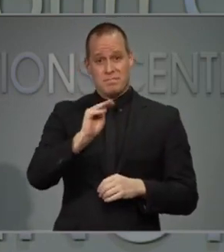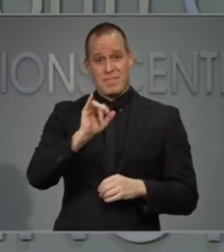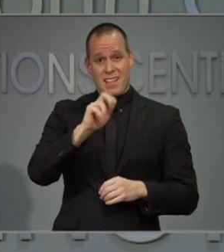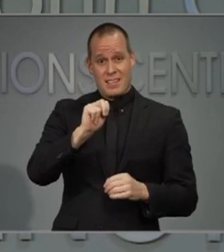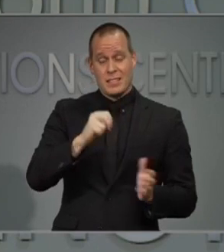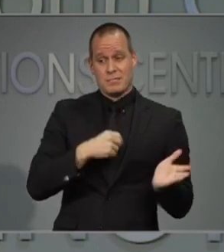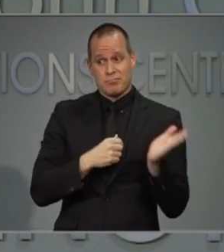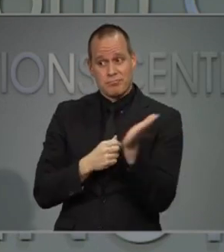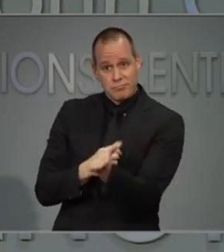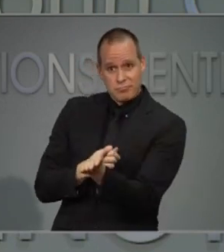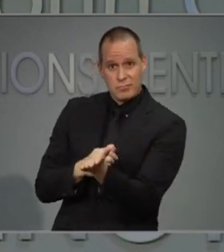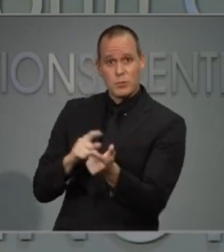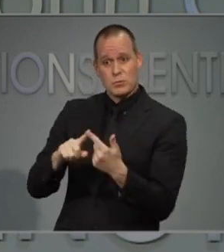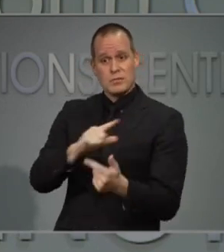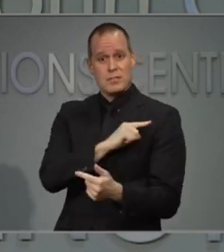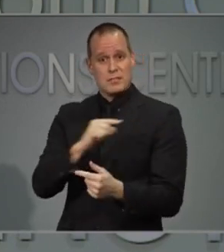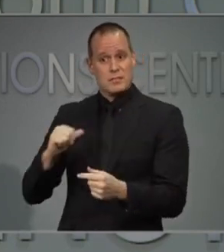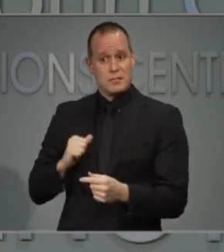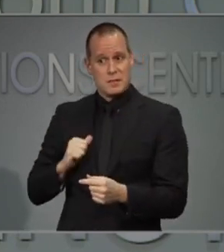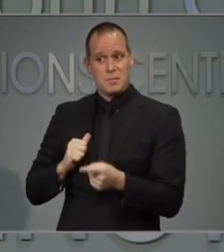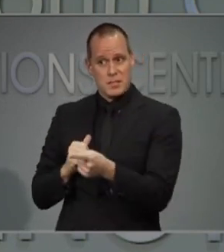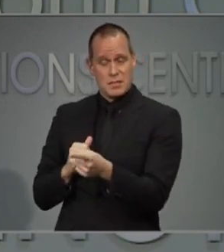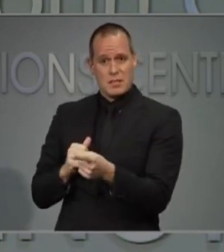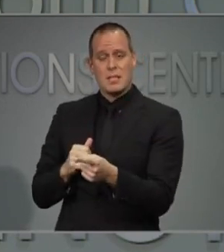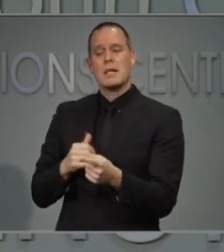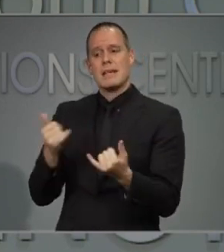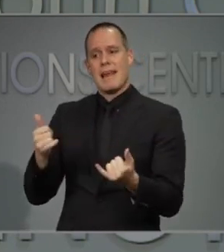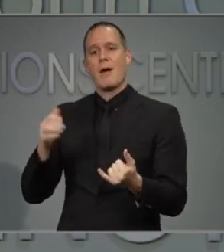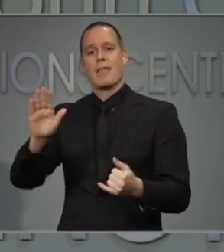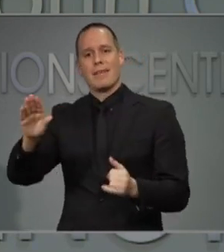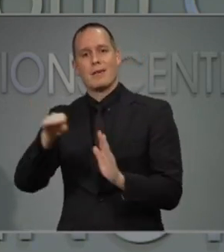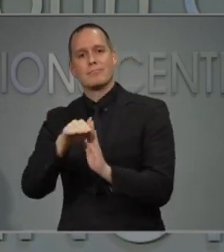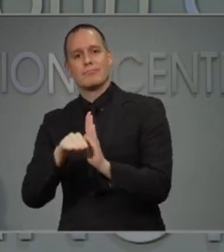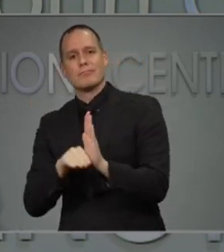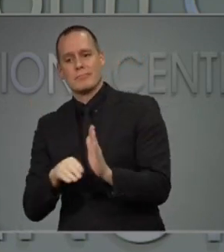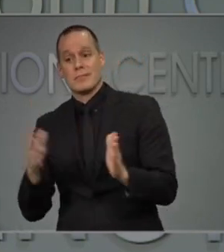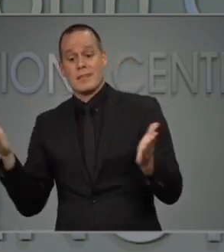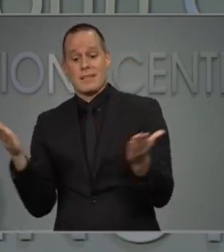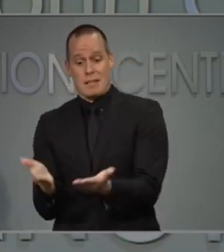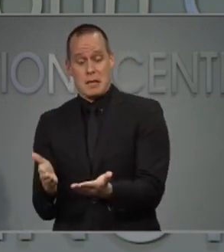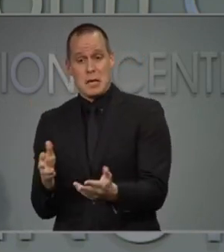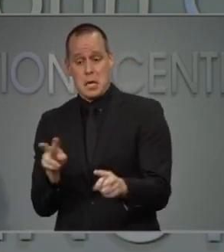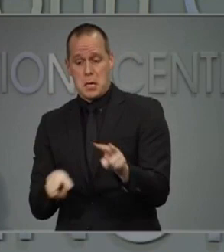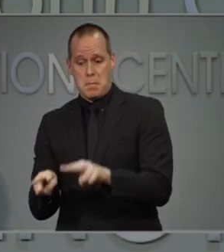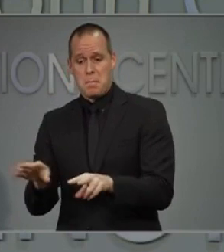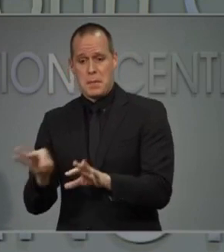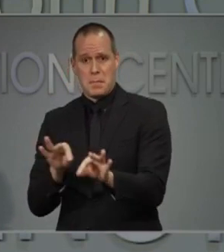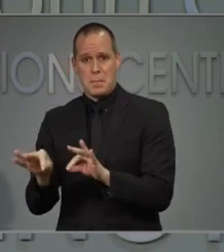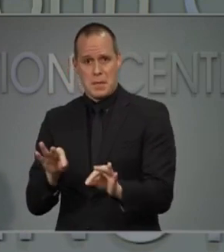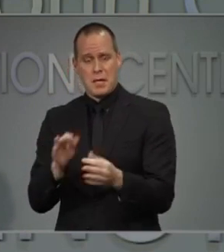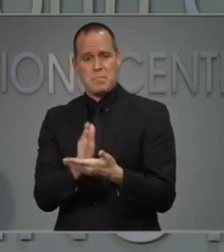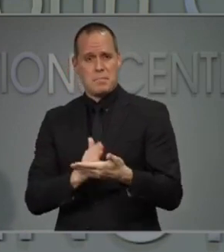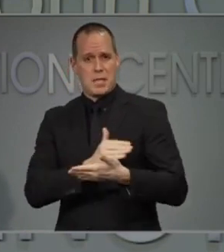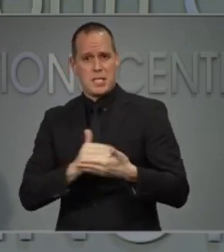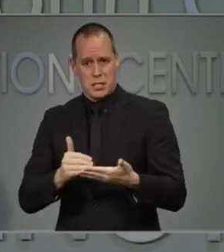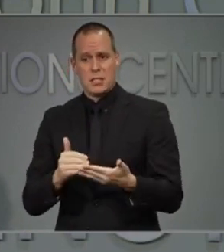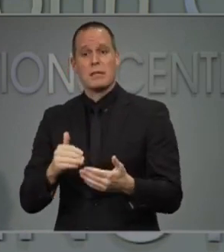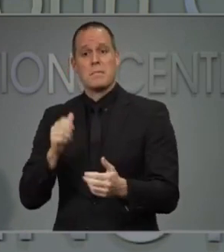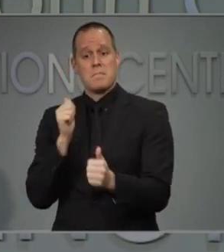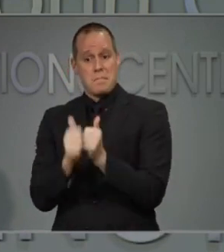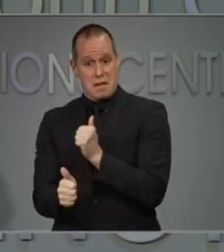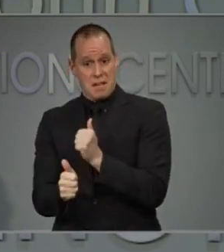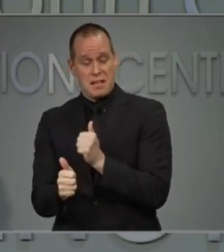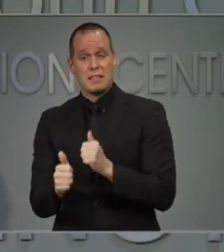work on ways to direct federal dollars to help North Carolina. If done right, we can get more